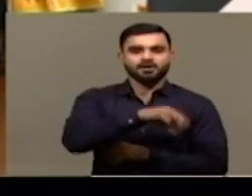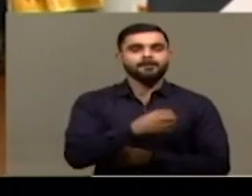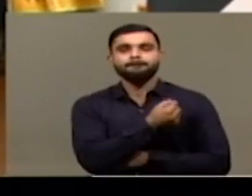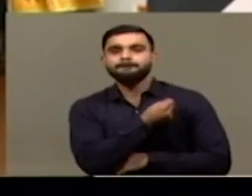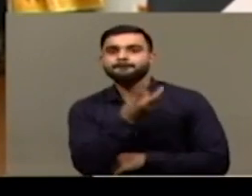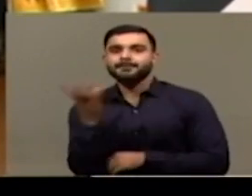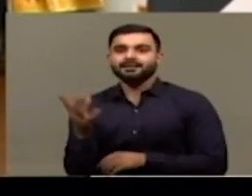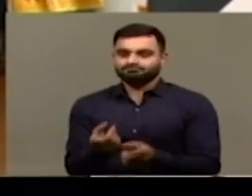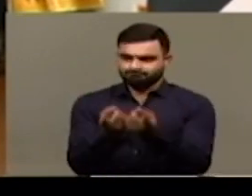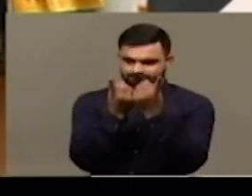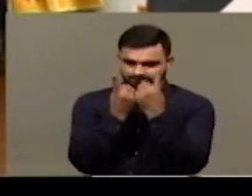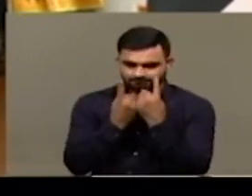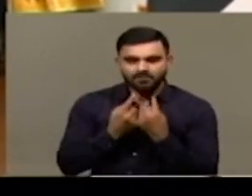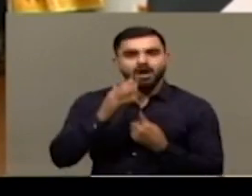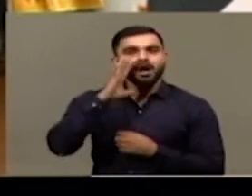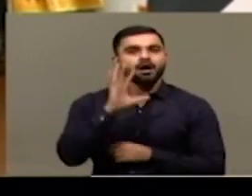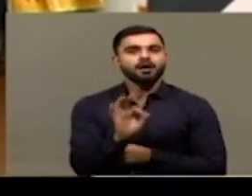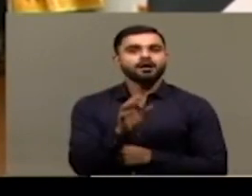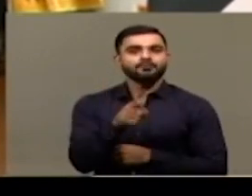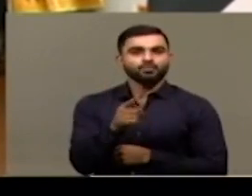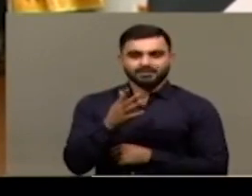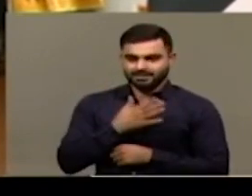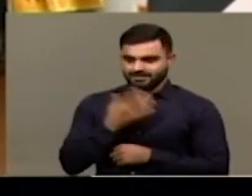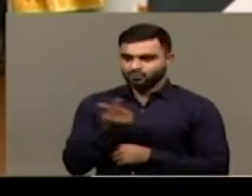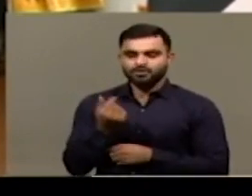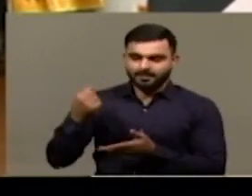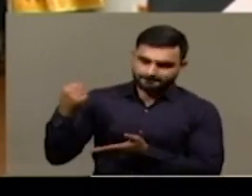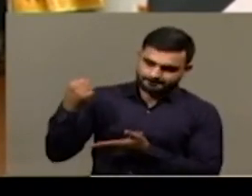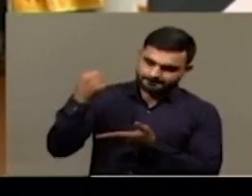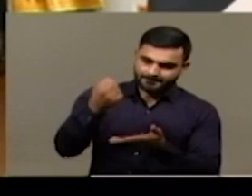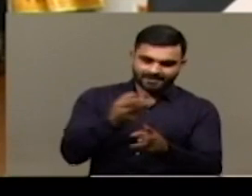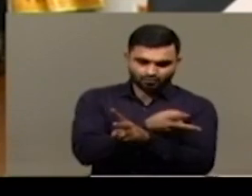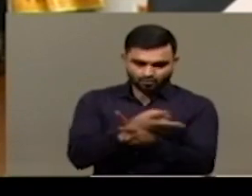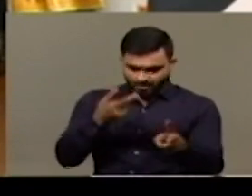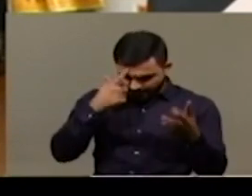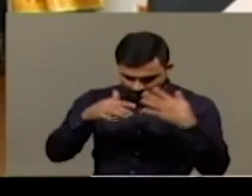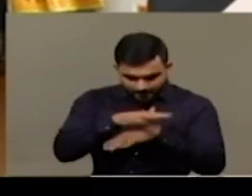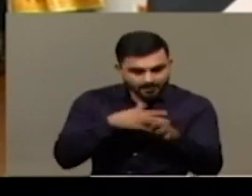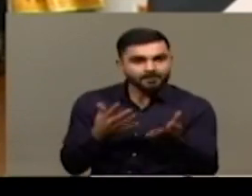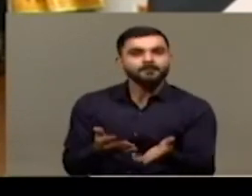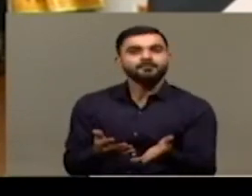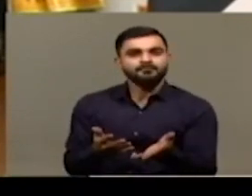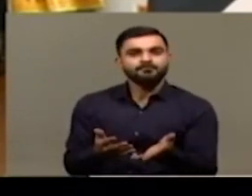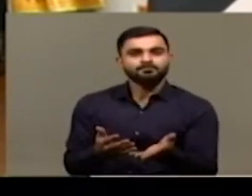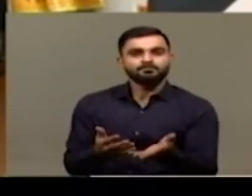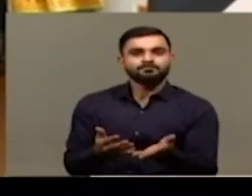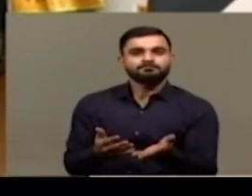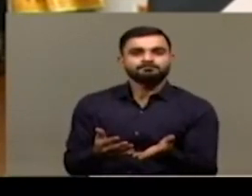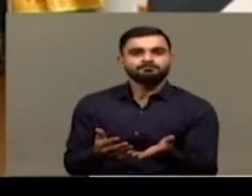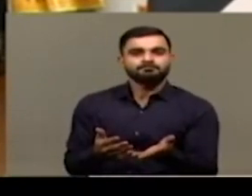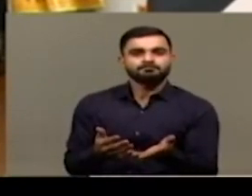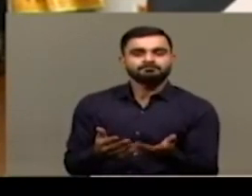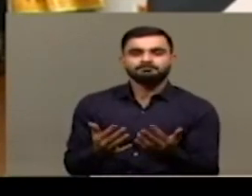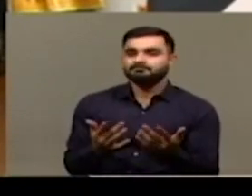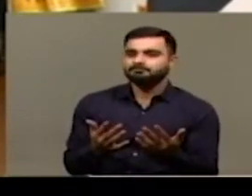have the budget, various schemes, or the basic intention of forming the department